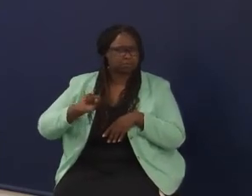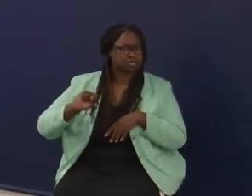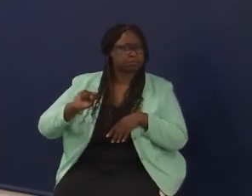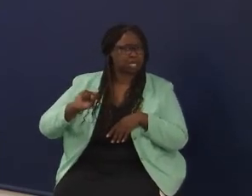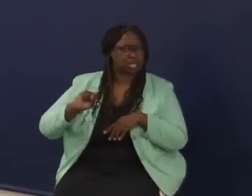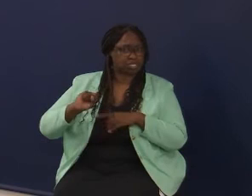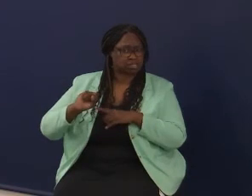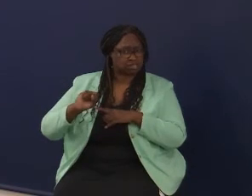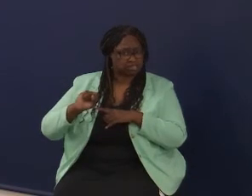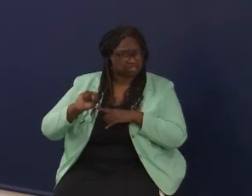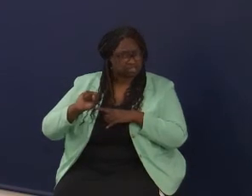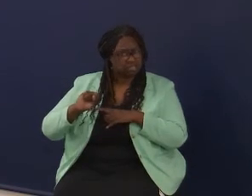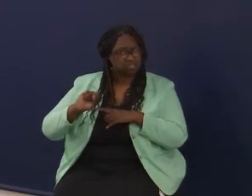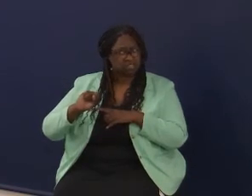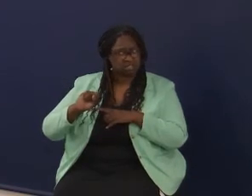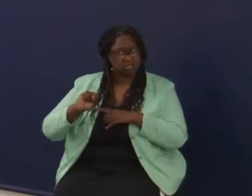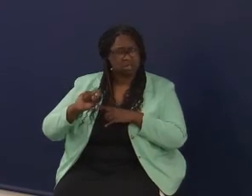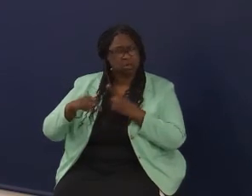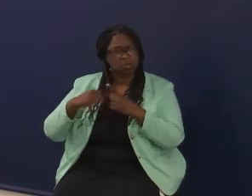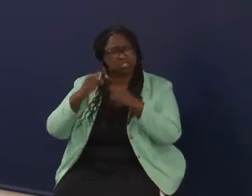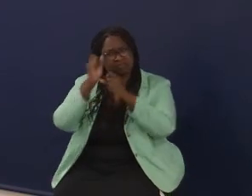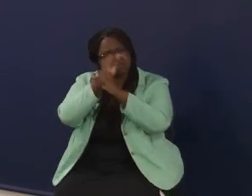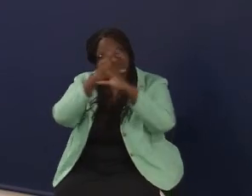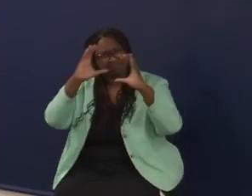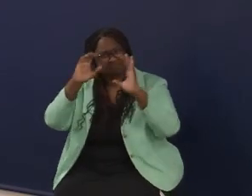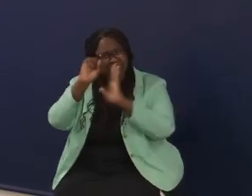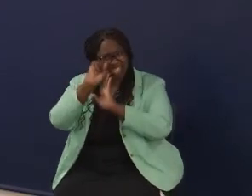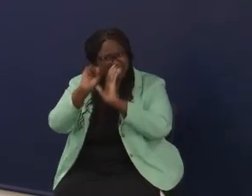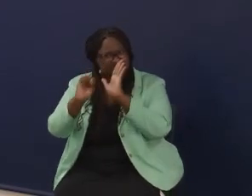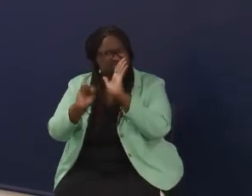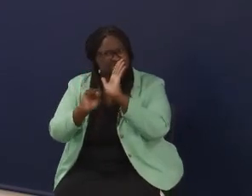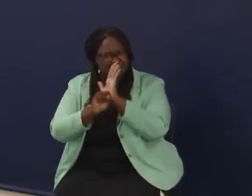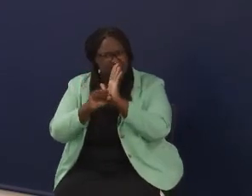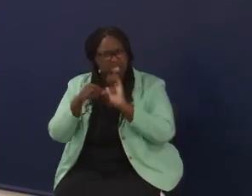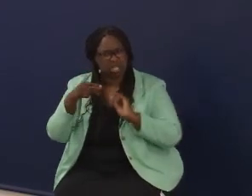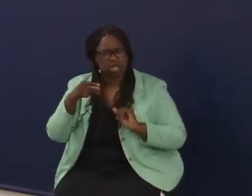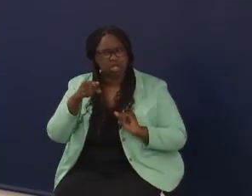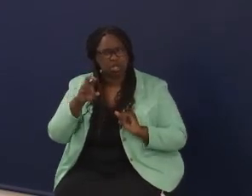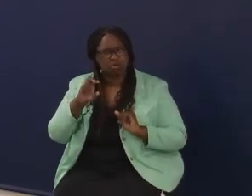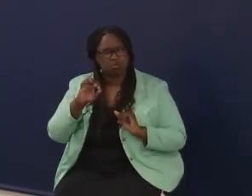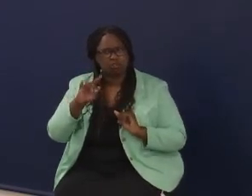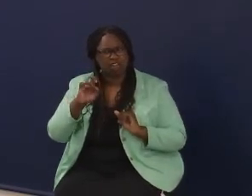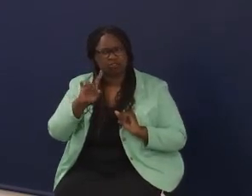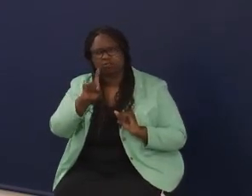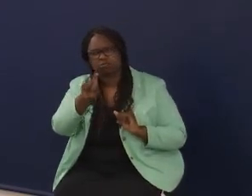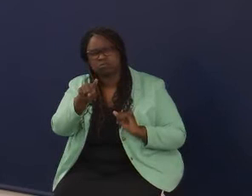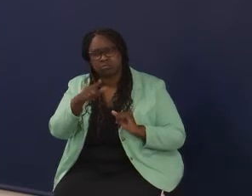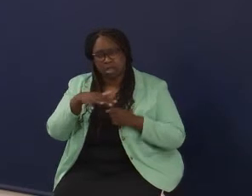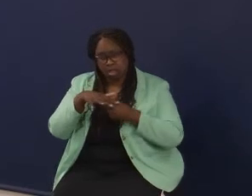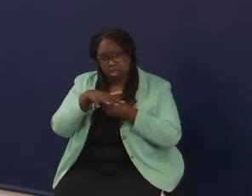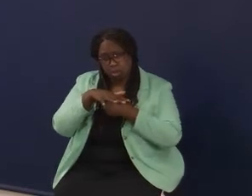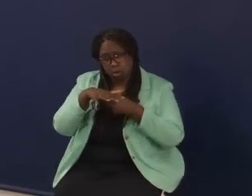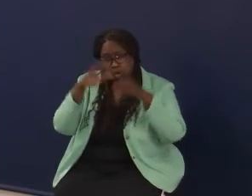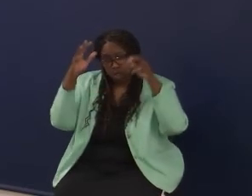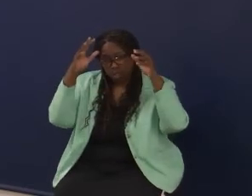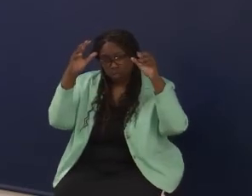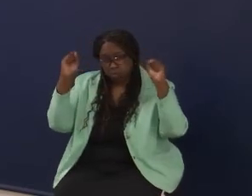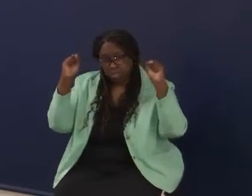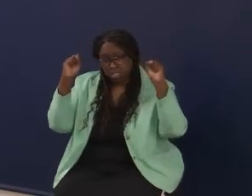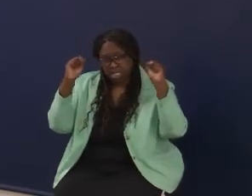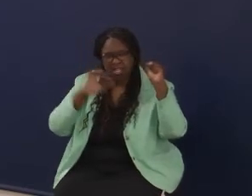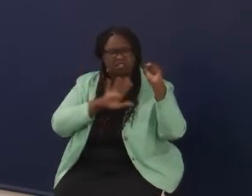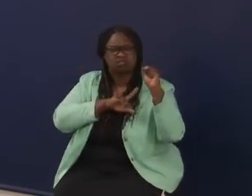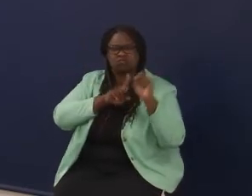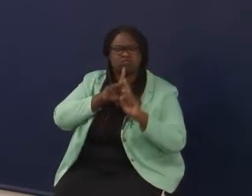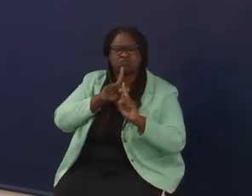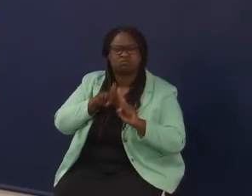profile. What kind of feedback are you getting from local superintendents? Because, I mean,